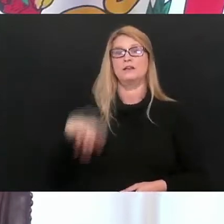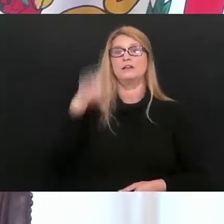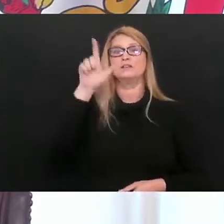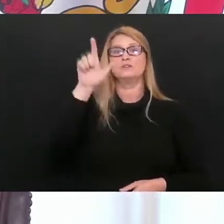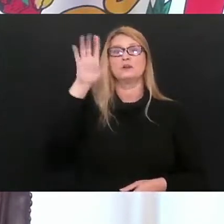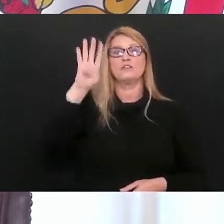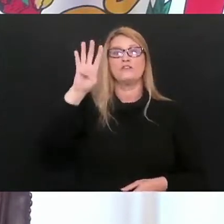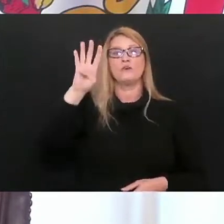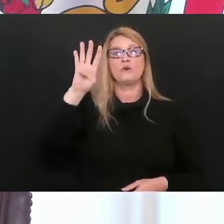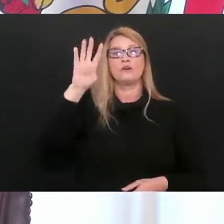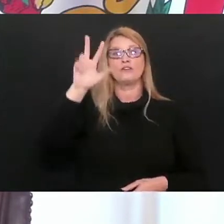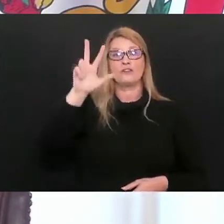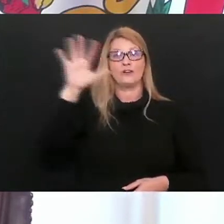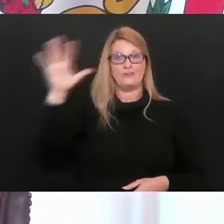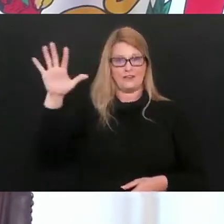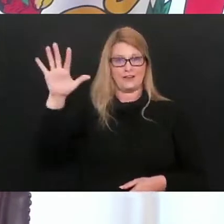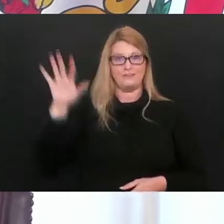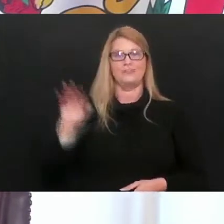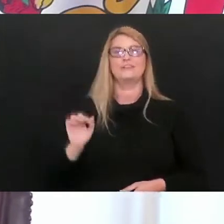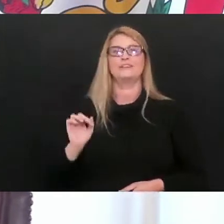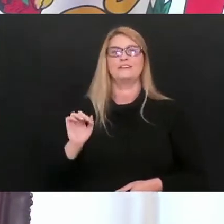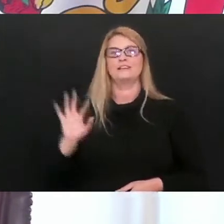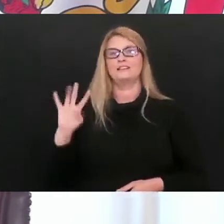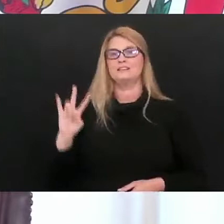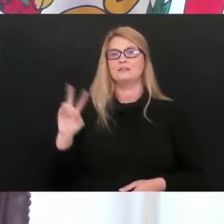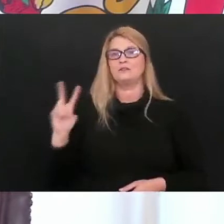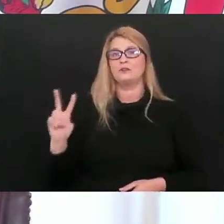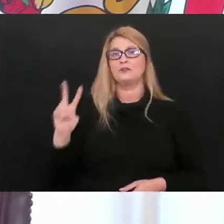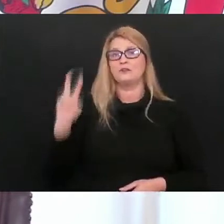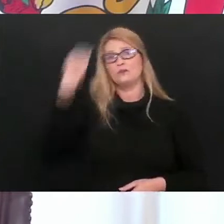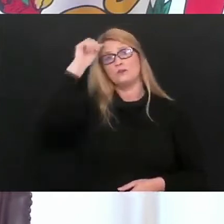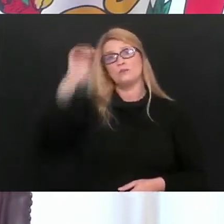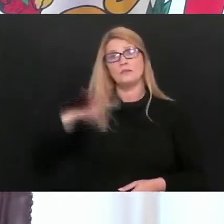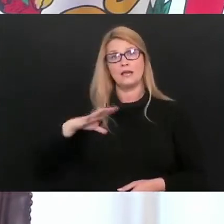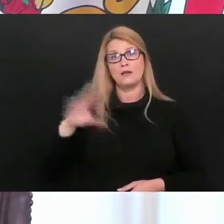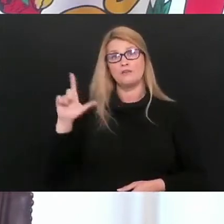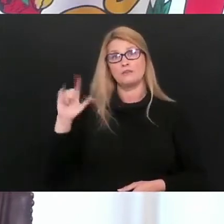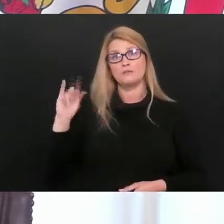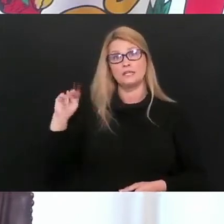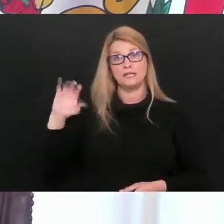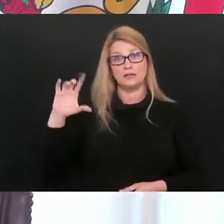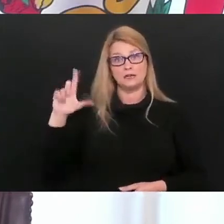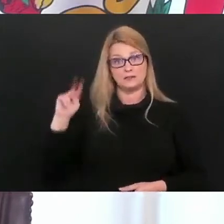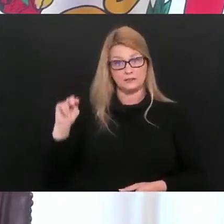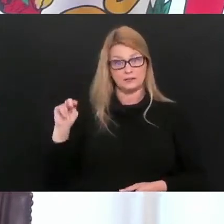,435th death is a 72-year-old male from Lincoln County.